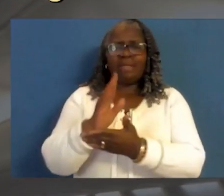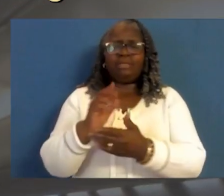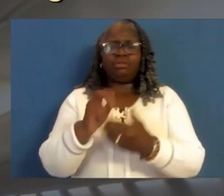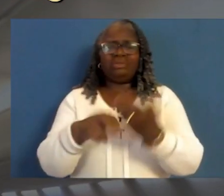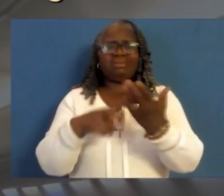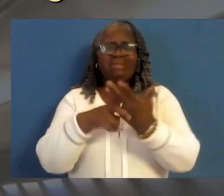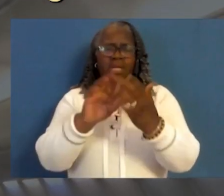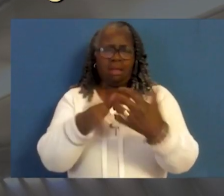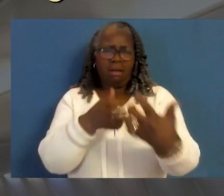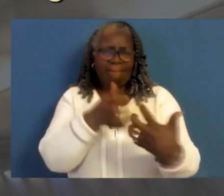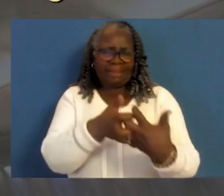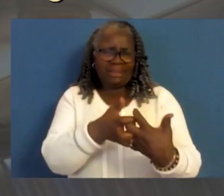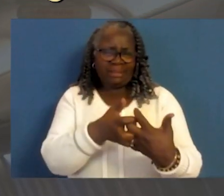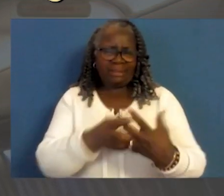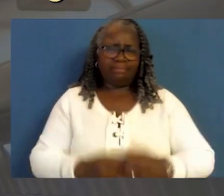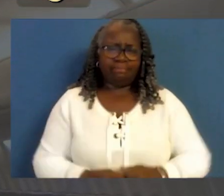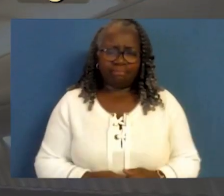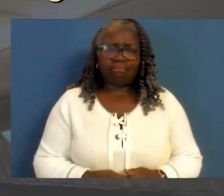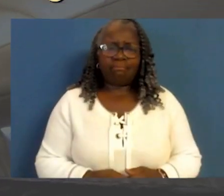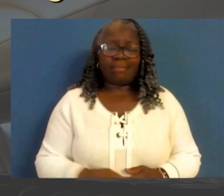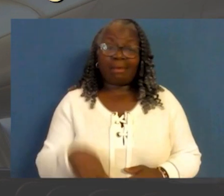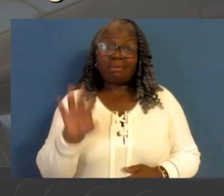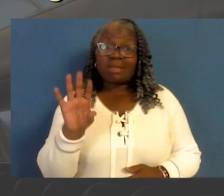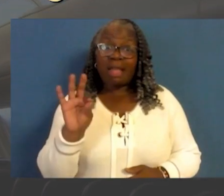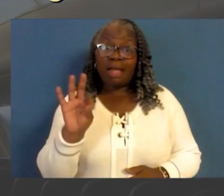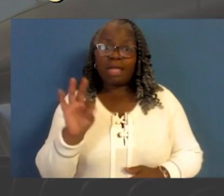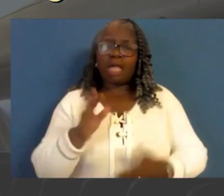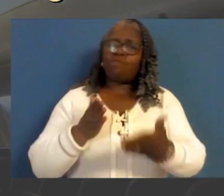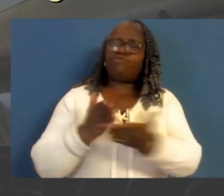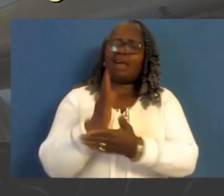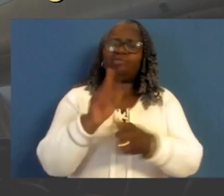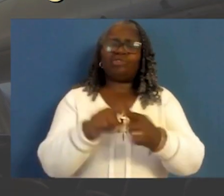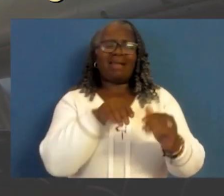Number eight, the right to receive seating accommodations.